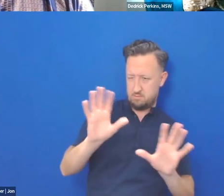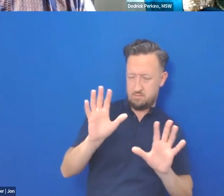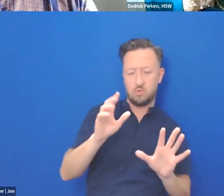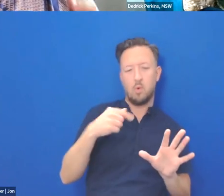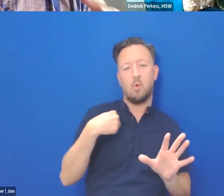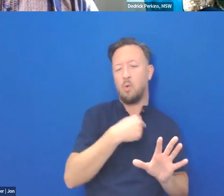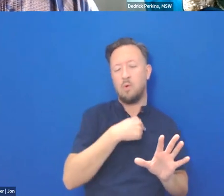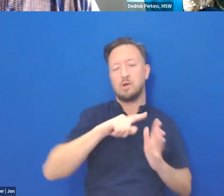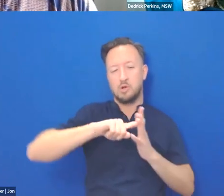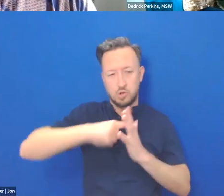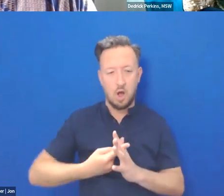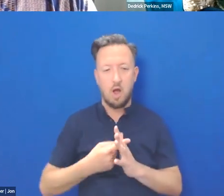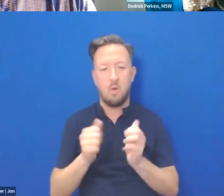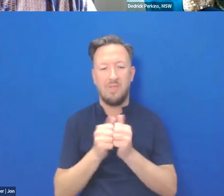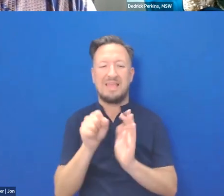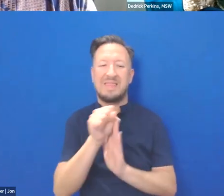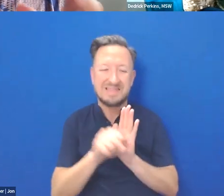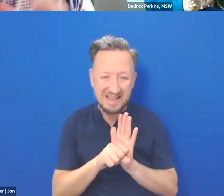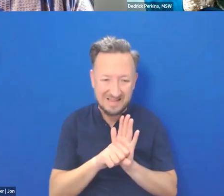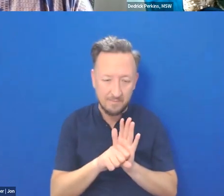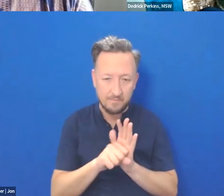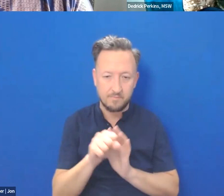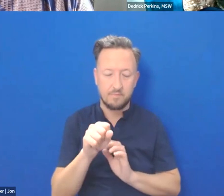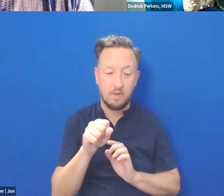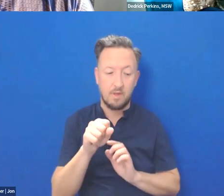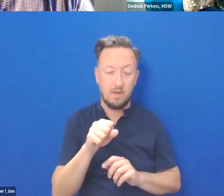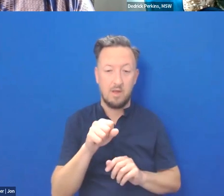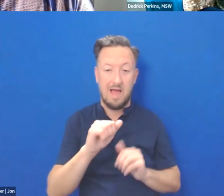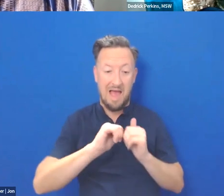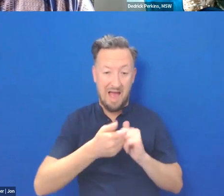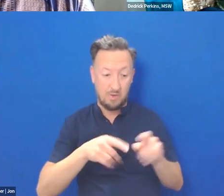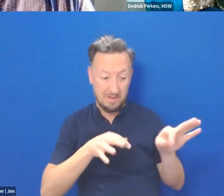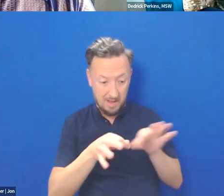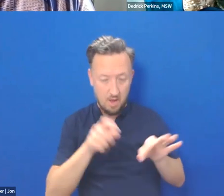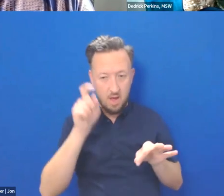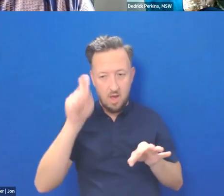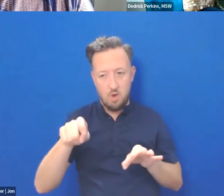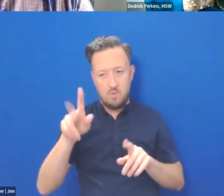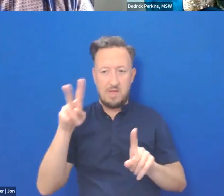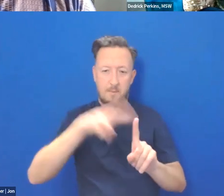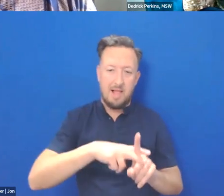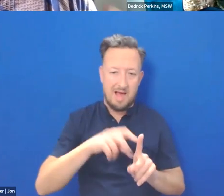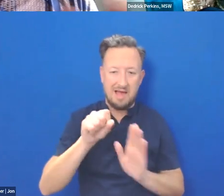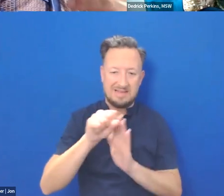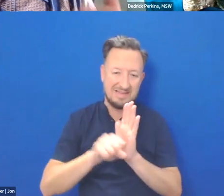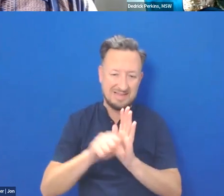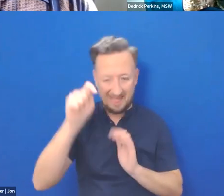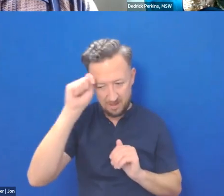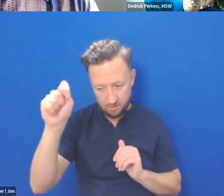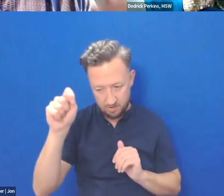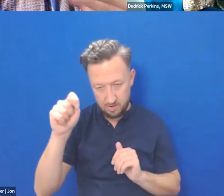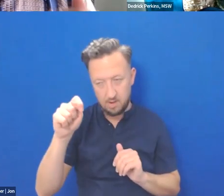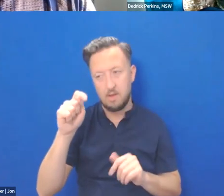and to explain the state in the academy is to apply state theory. Okay. And then